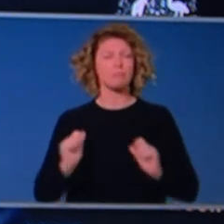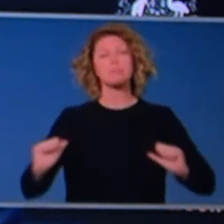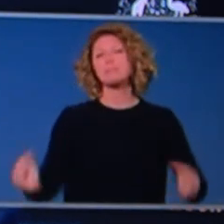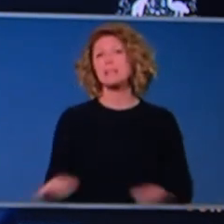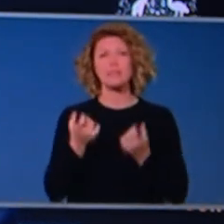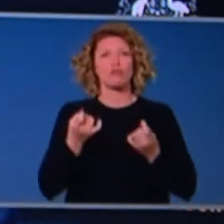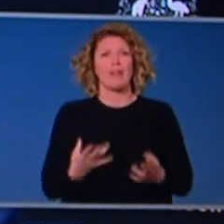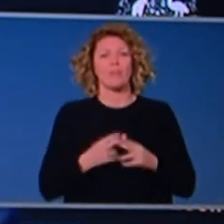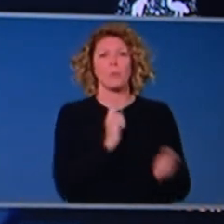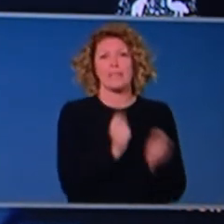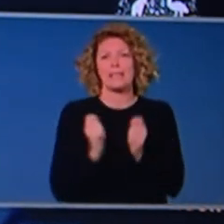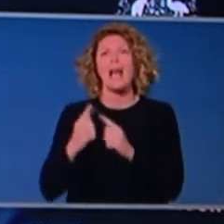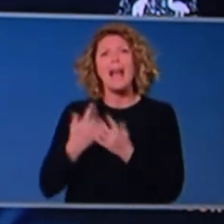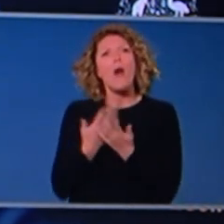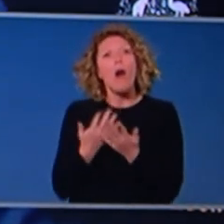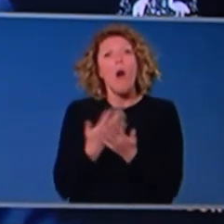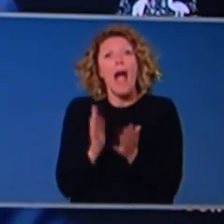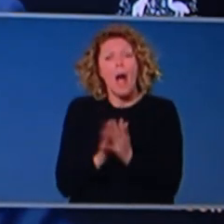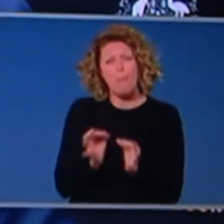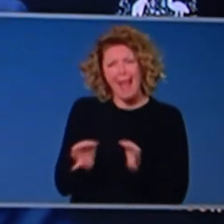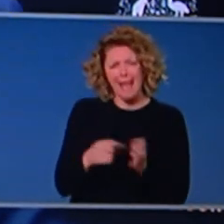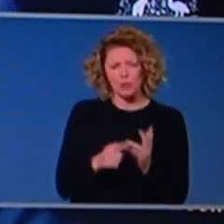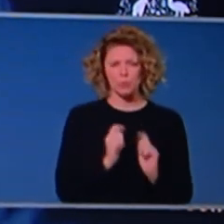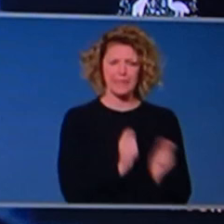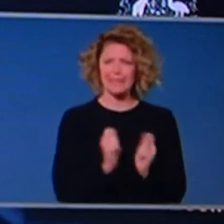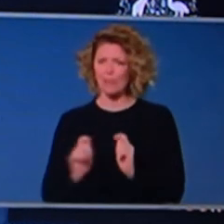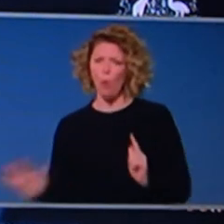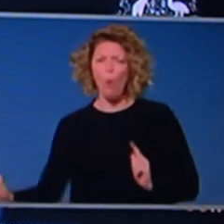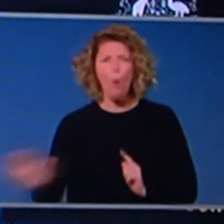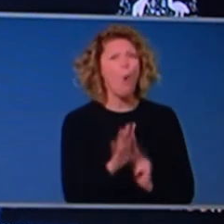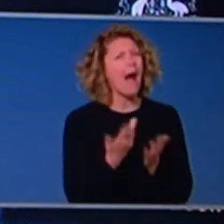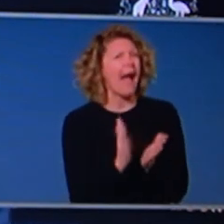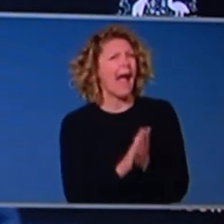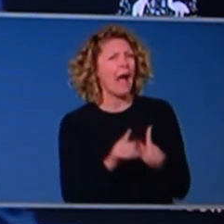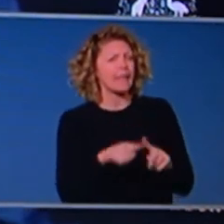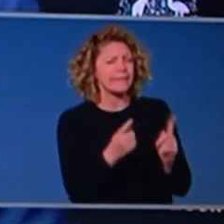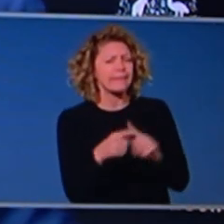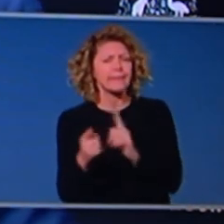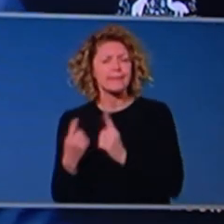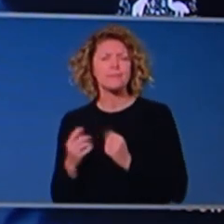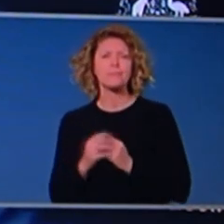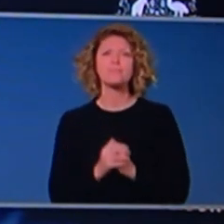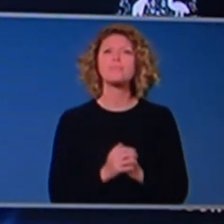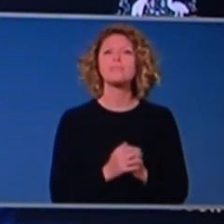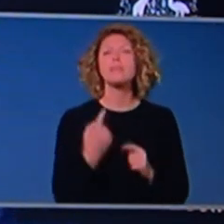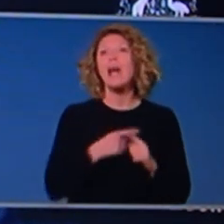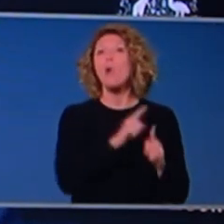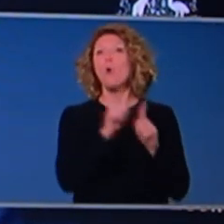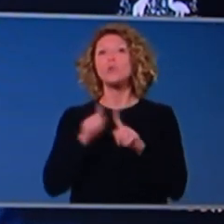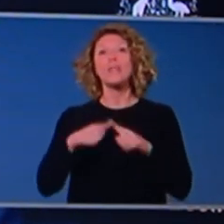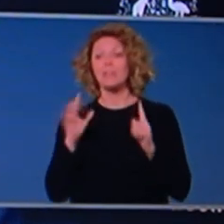which I'll come to later on. Our public health workforce in the states and territories has to be mature